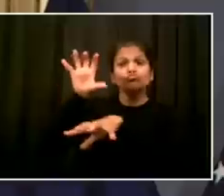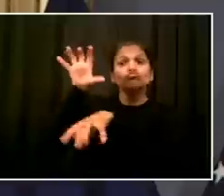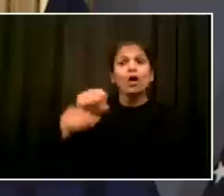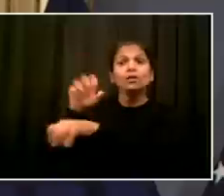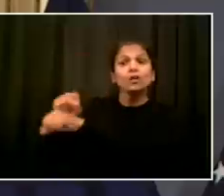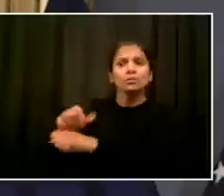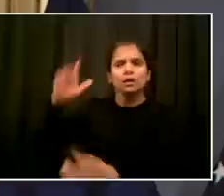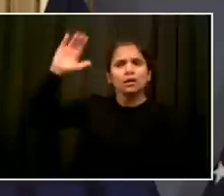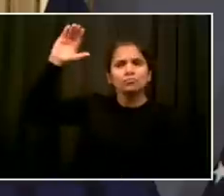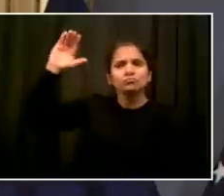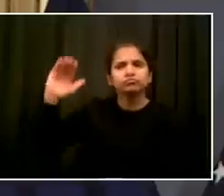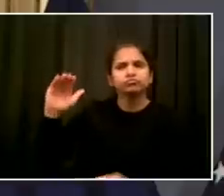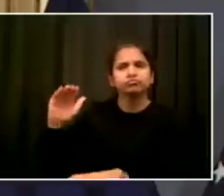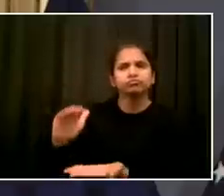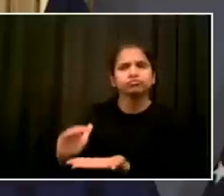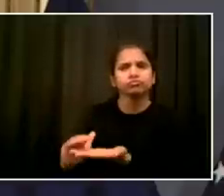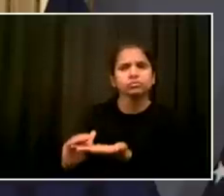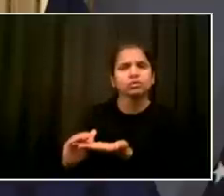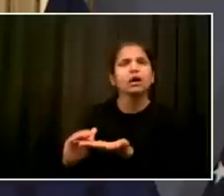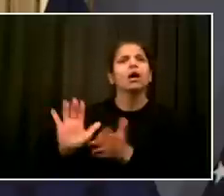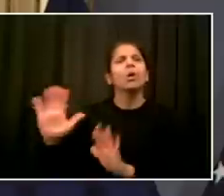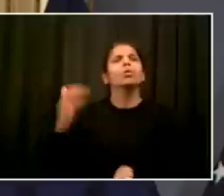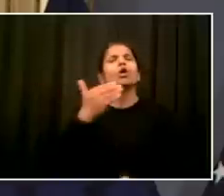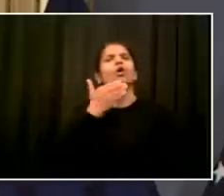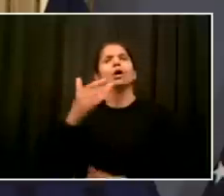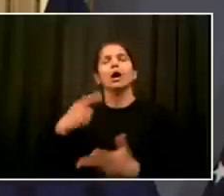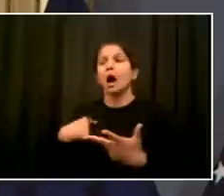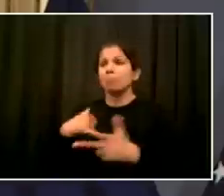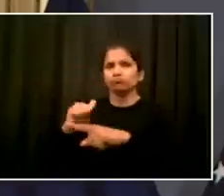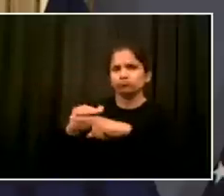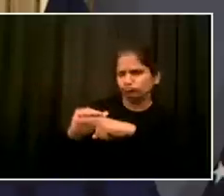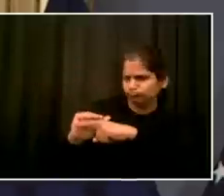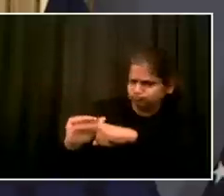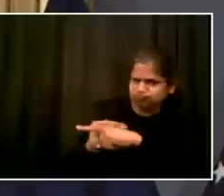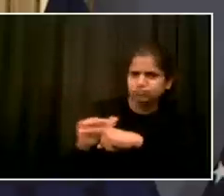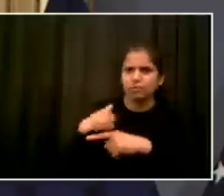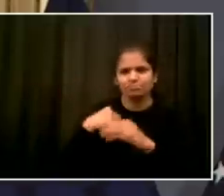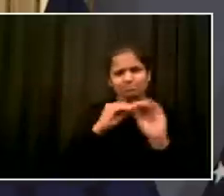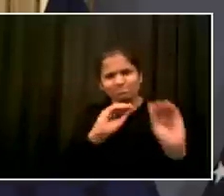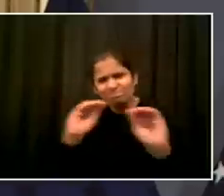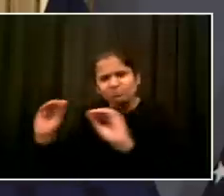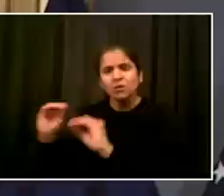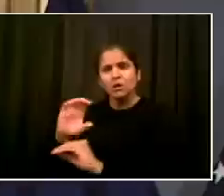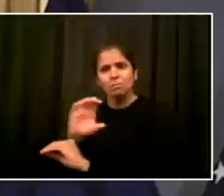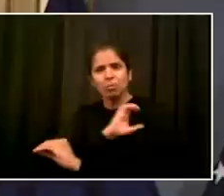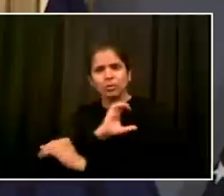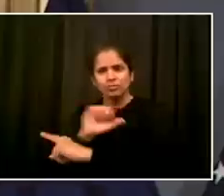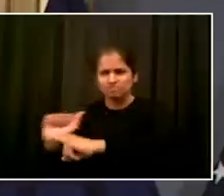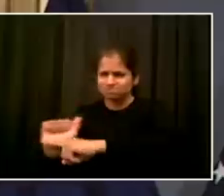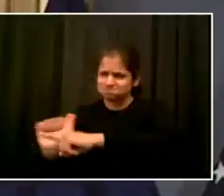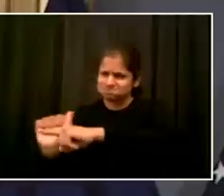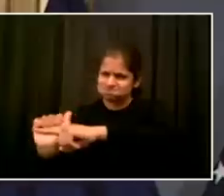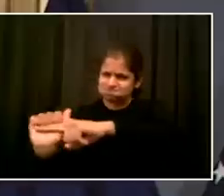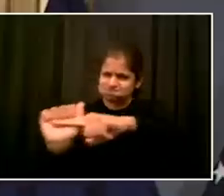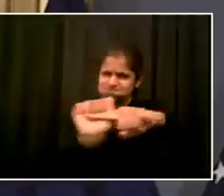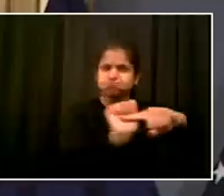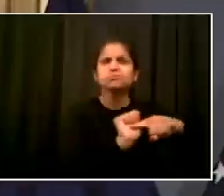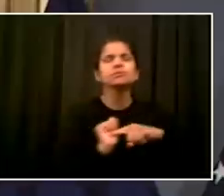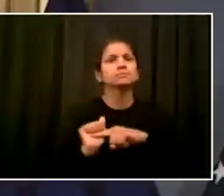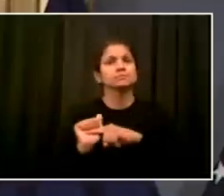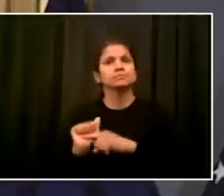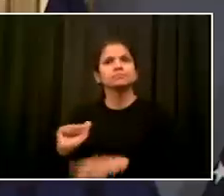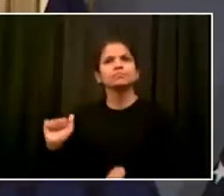to continuing to be the most professional police agency in this country and leading, and we'll learn from others when that's appropriate as well.